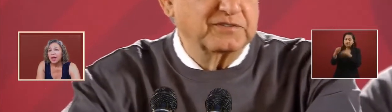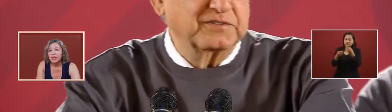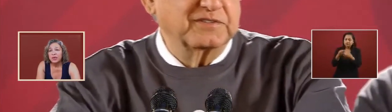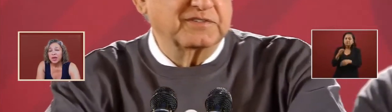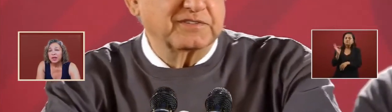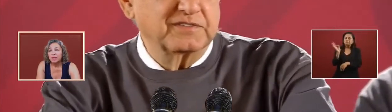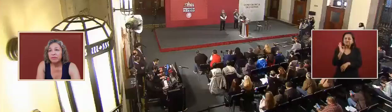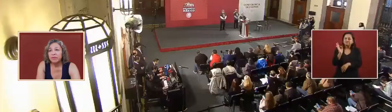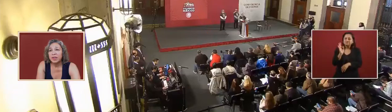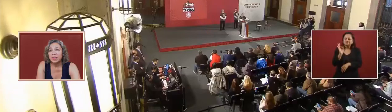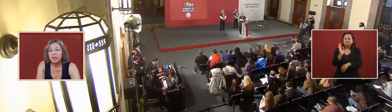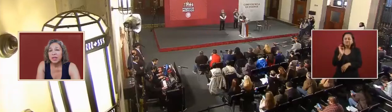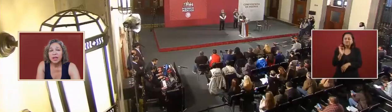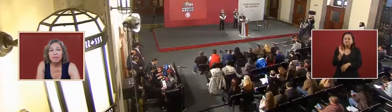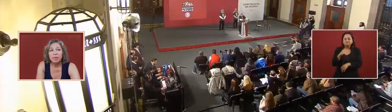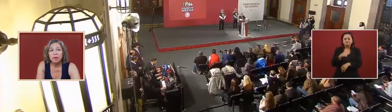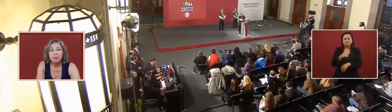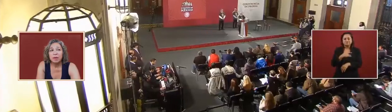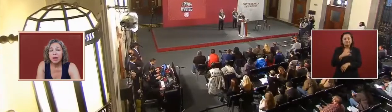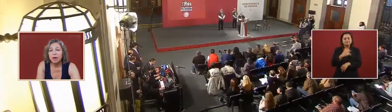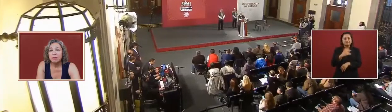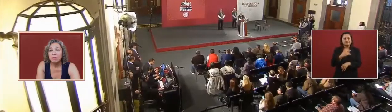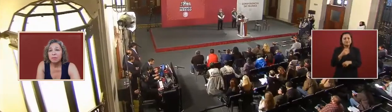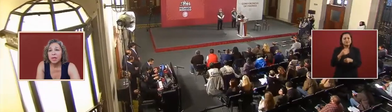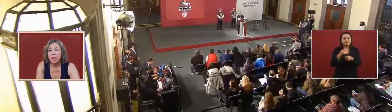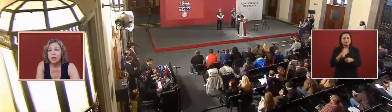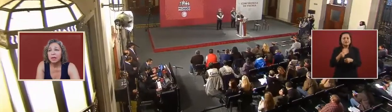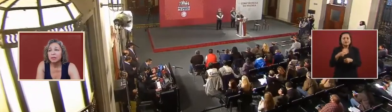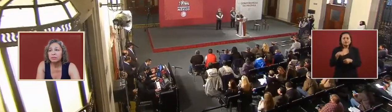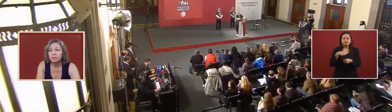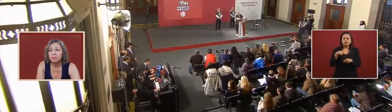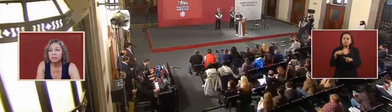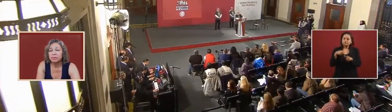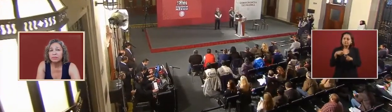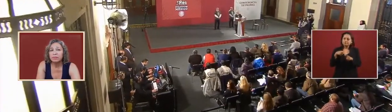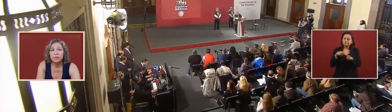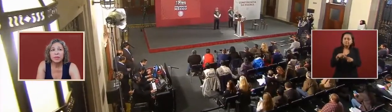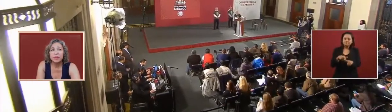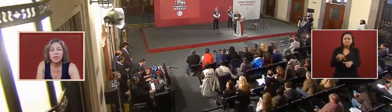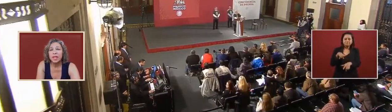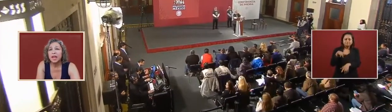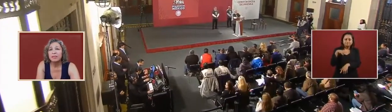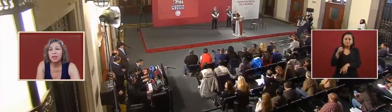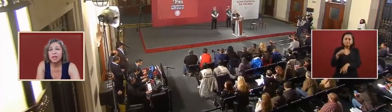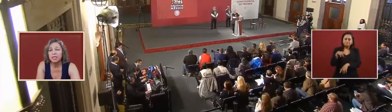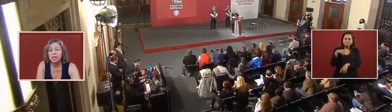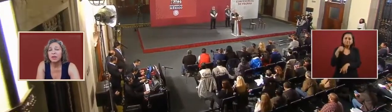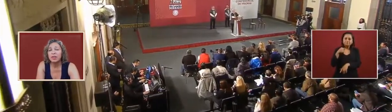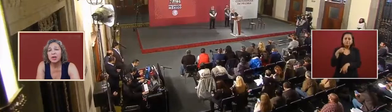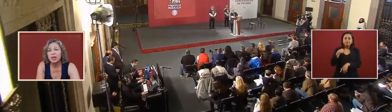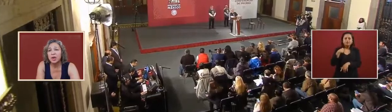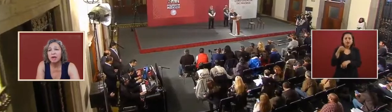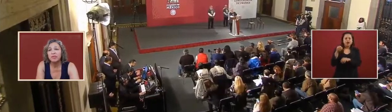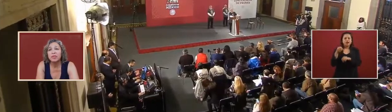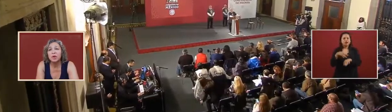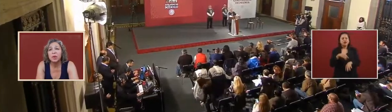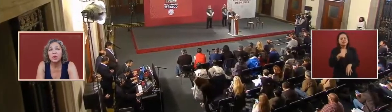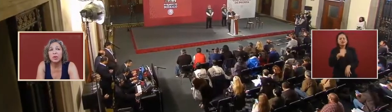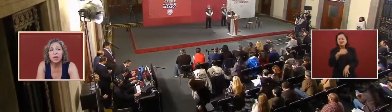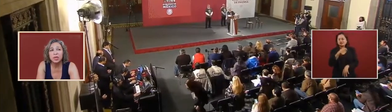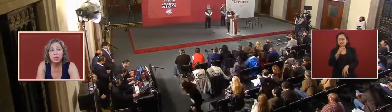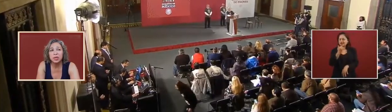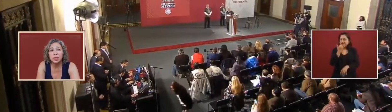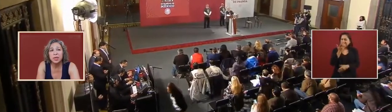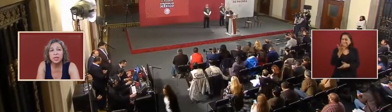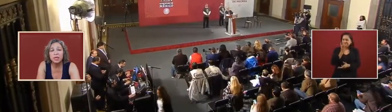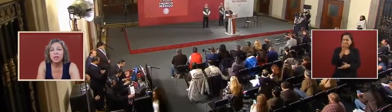i do not feel that i have been that i have lost on the contrary i feel that we